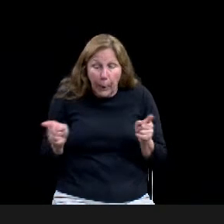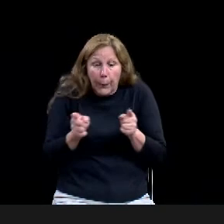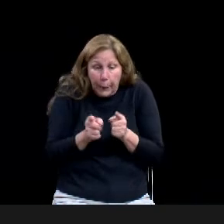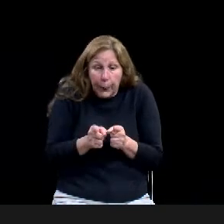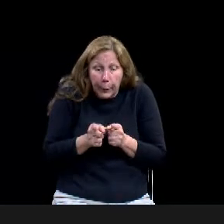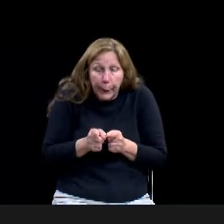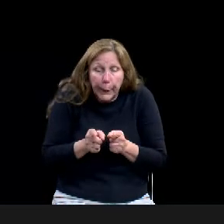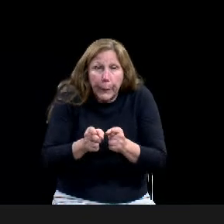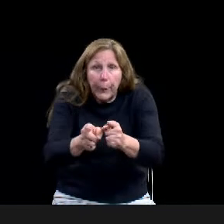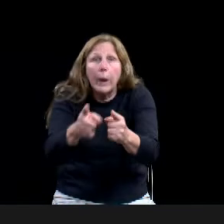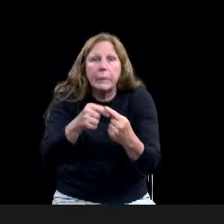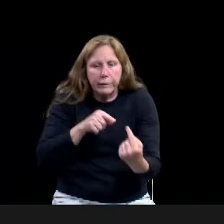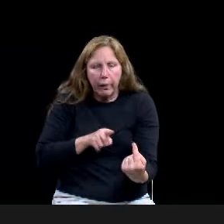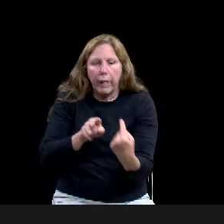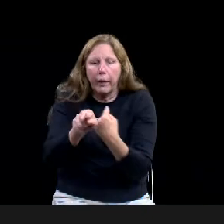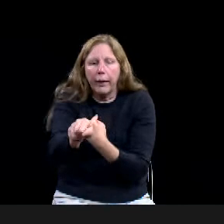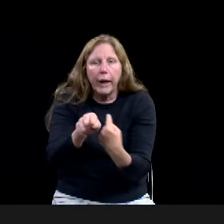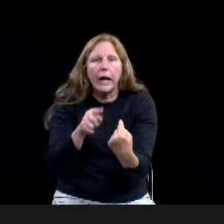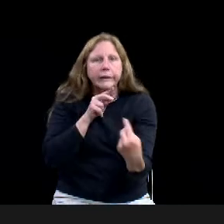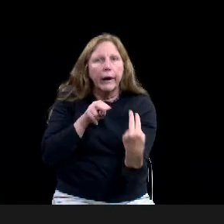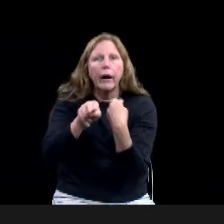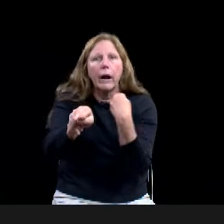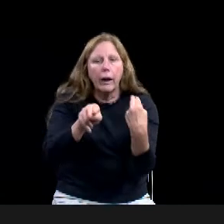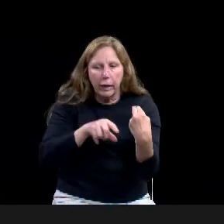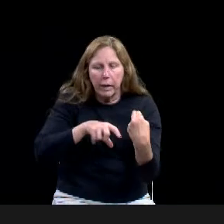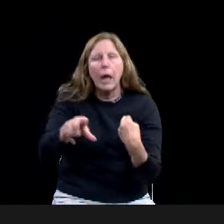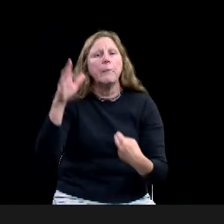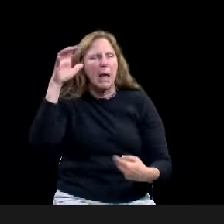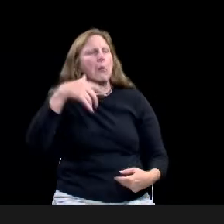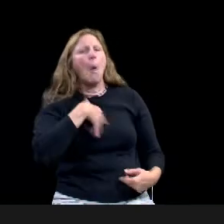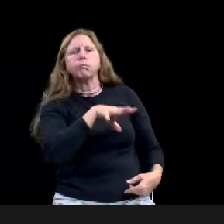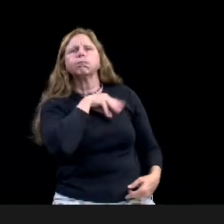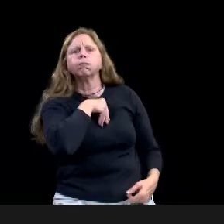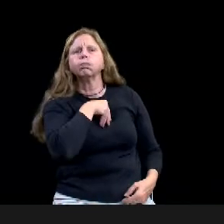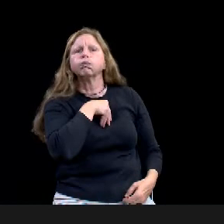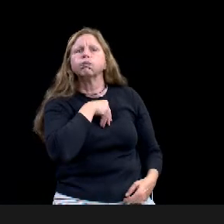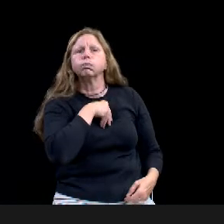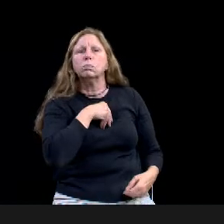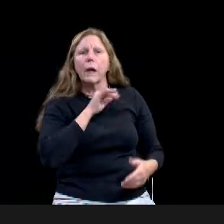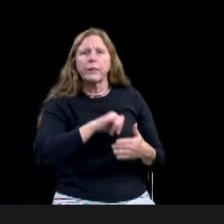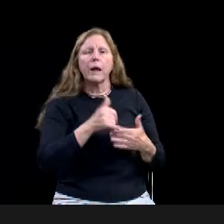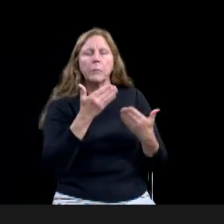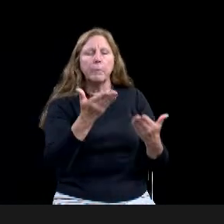conditions and, uh, playing commission recommended by a vote of eight to zero for approval of that.